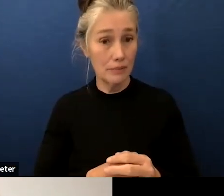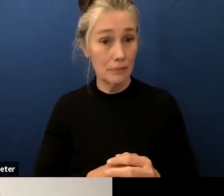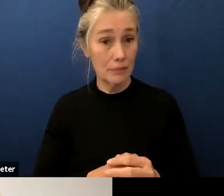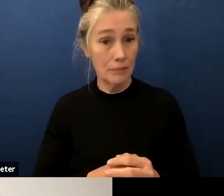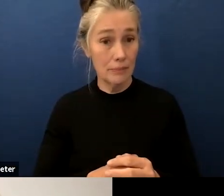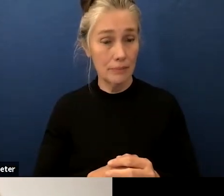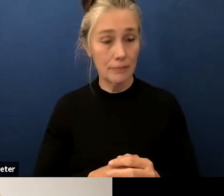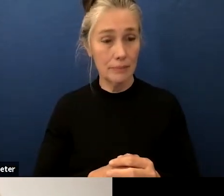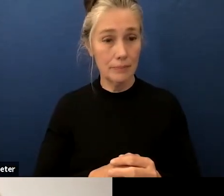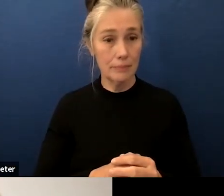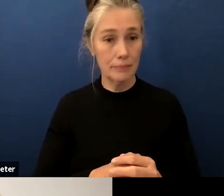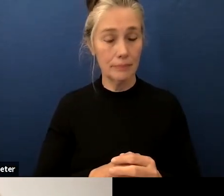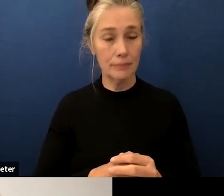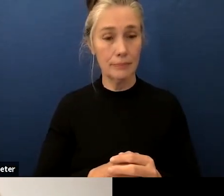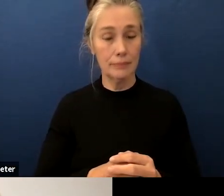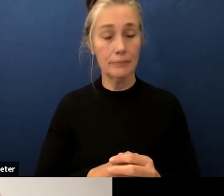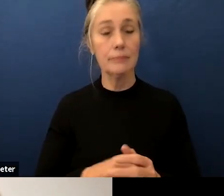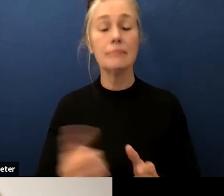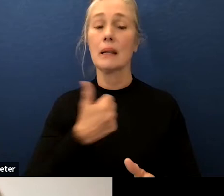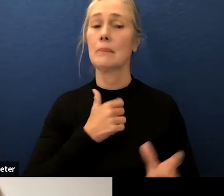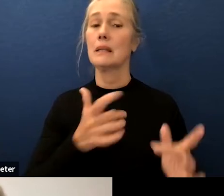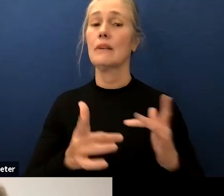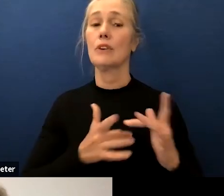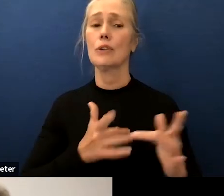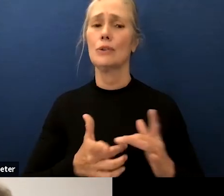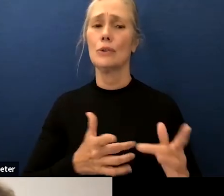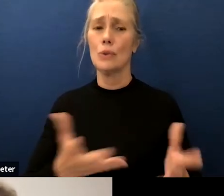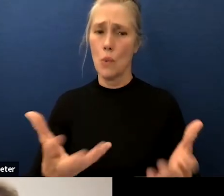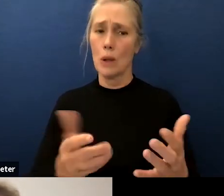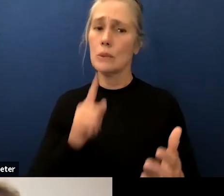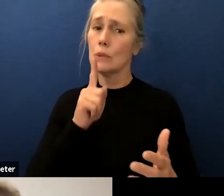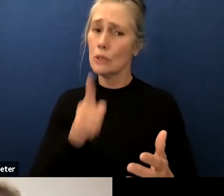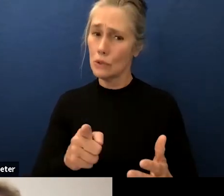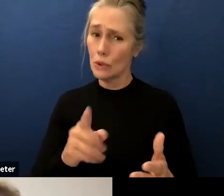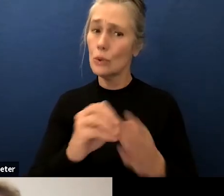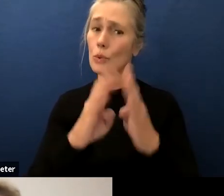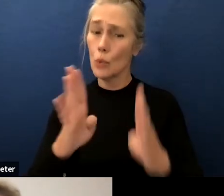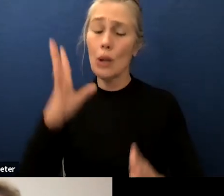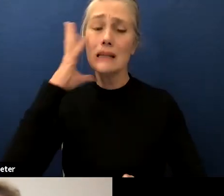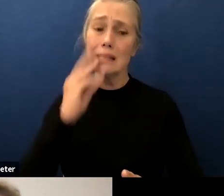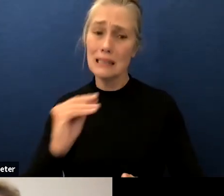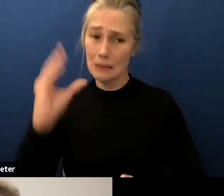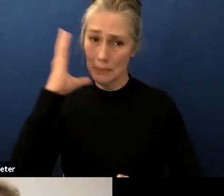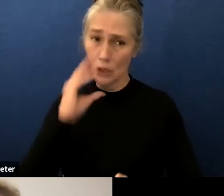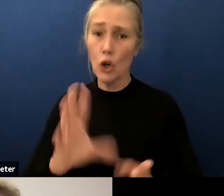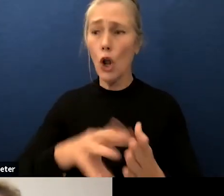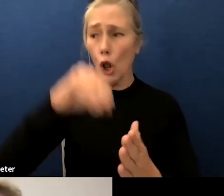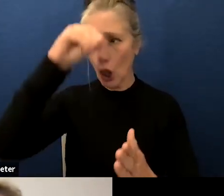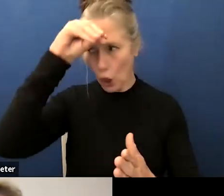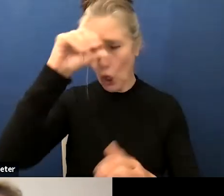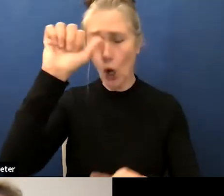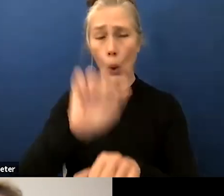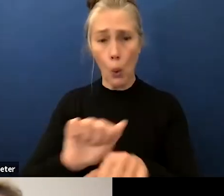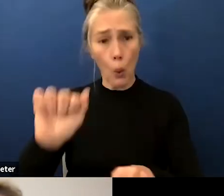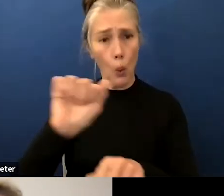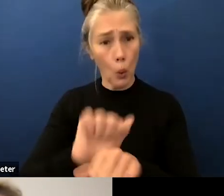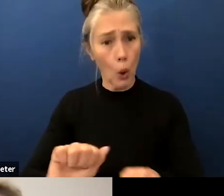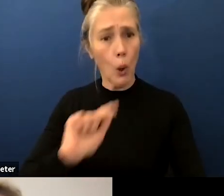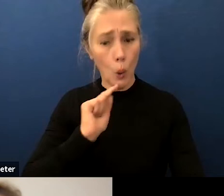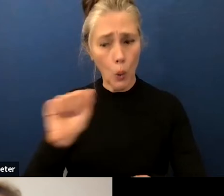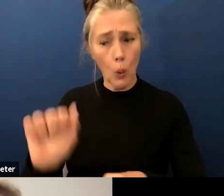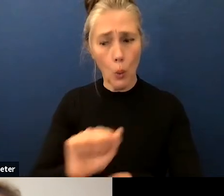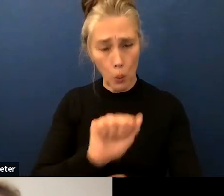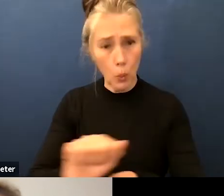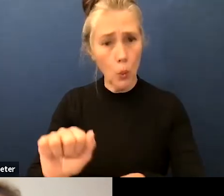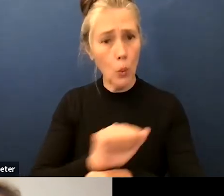as you know concerned about the equity and our students having full access to